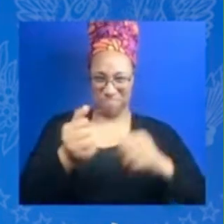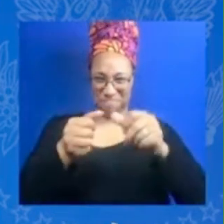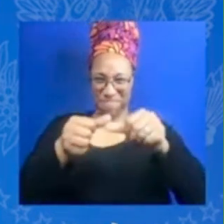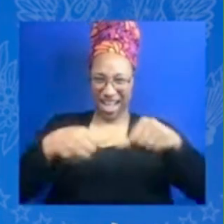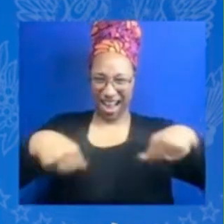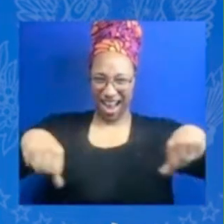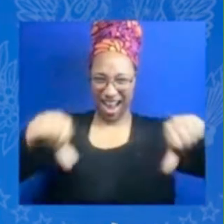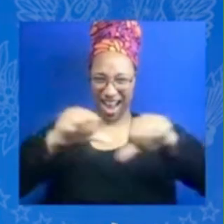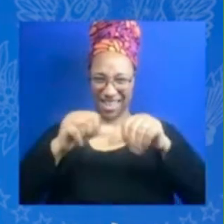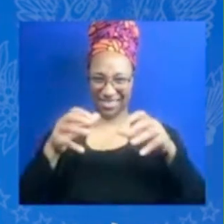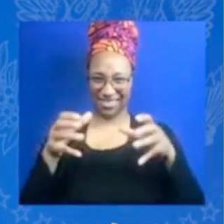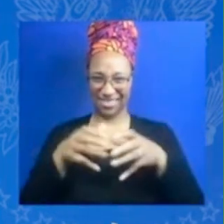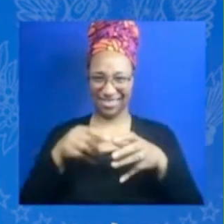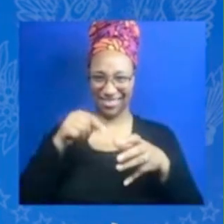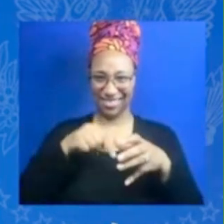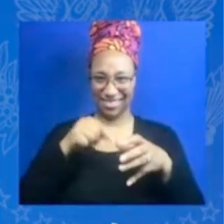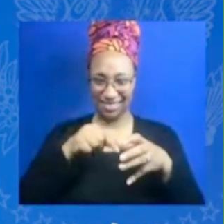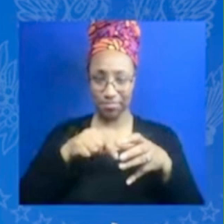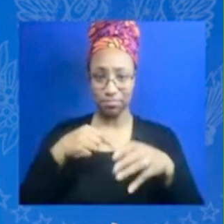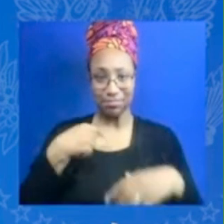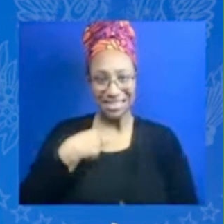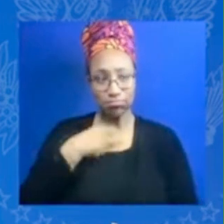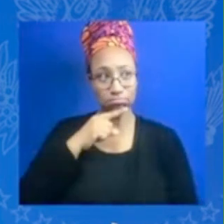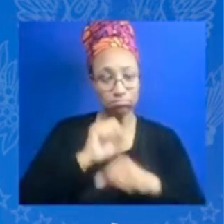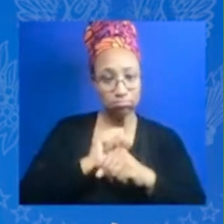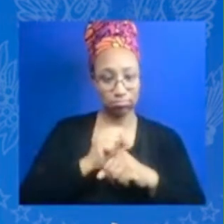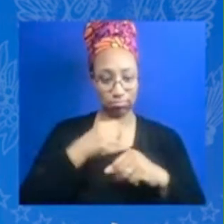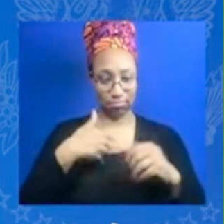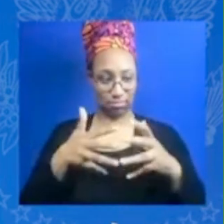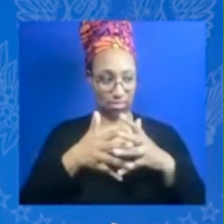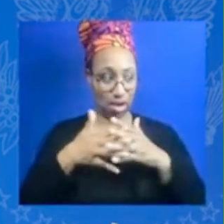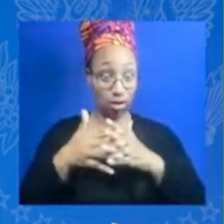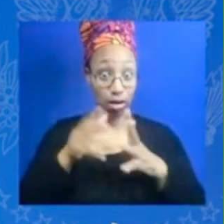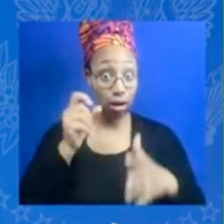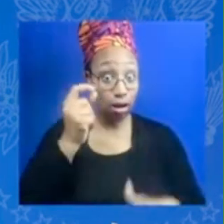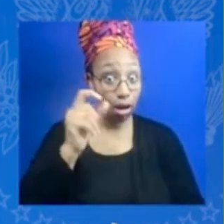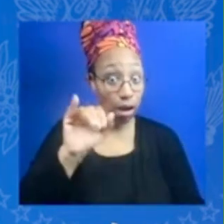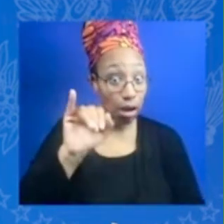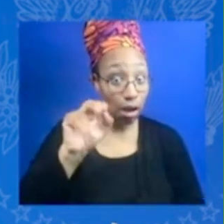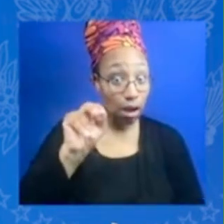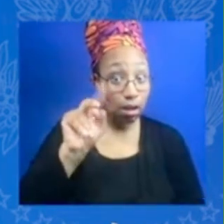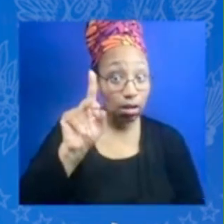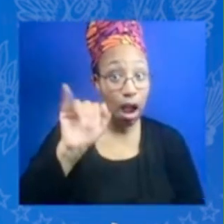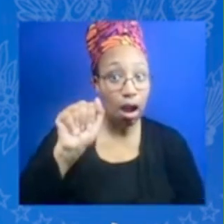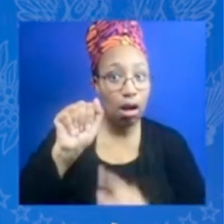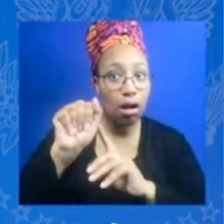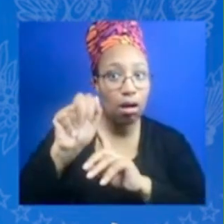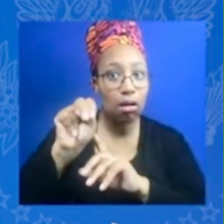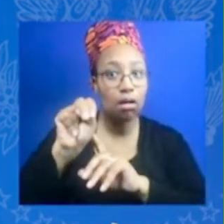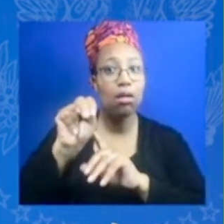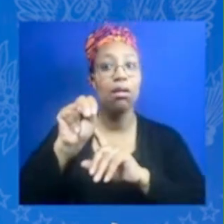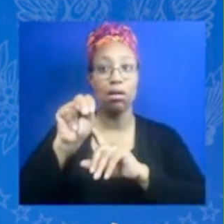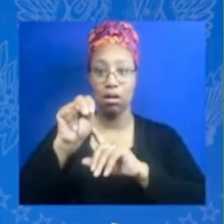but i love being who i am fully and the more environments i create where i can be all of me is where i'm going to succeed